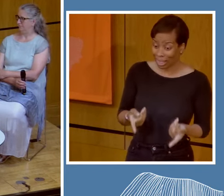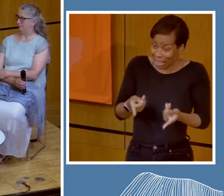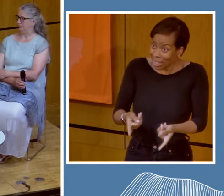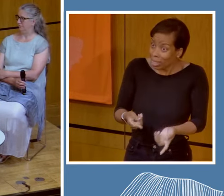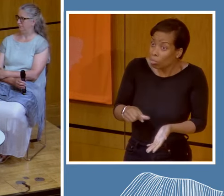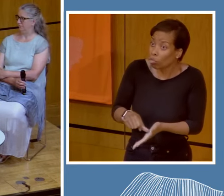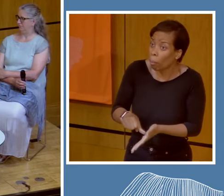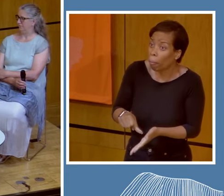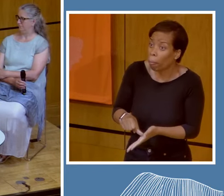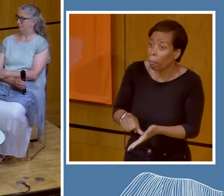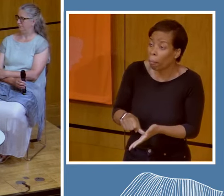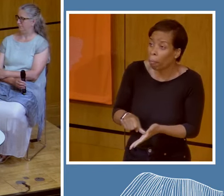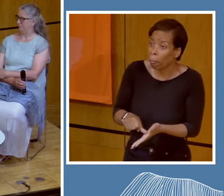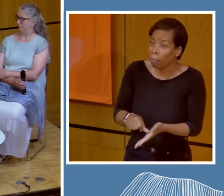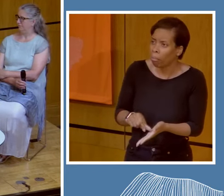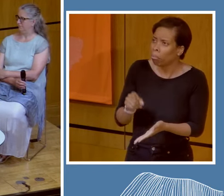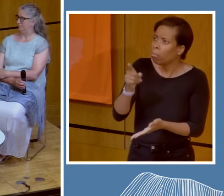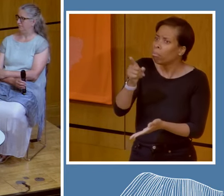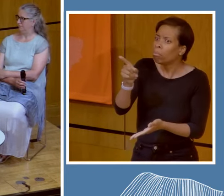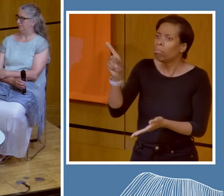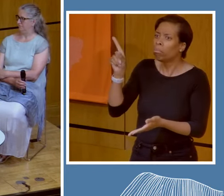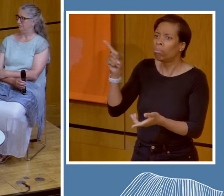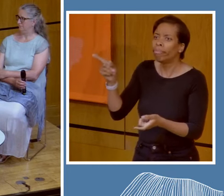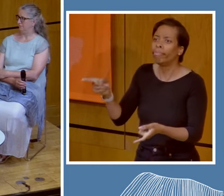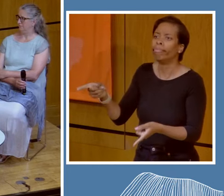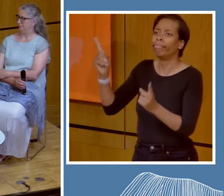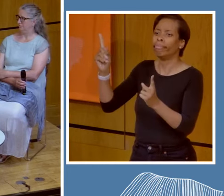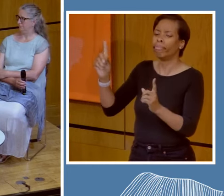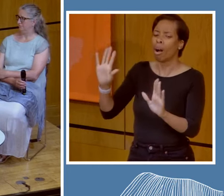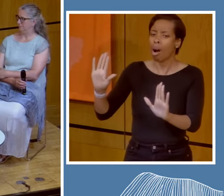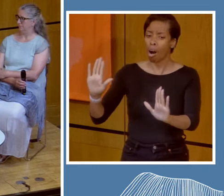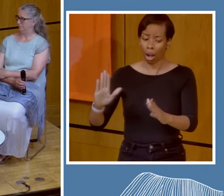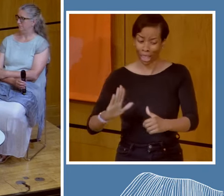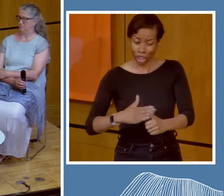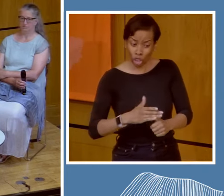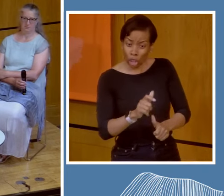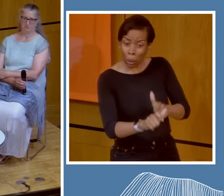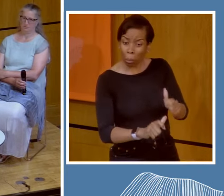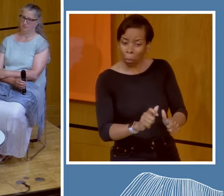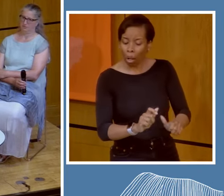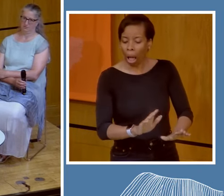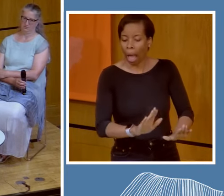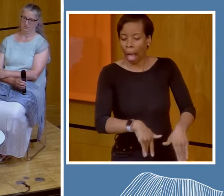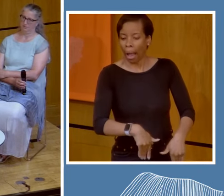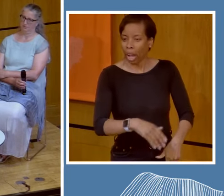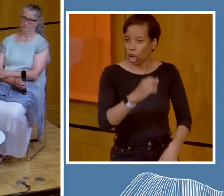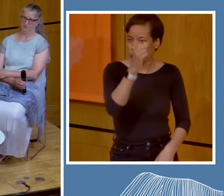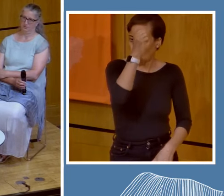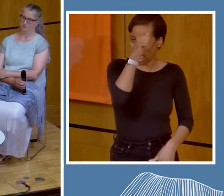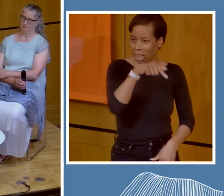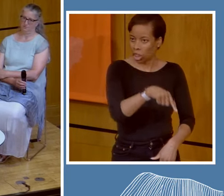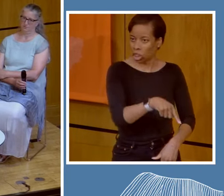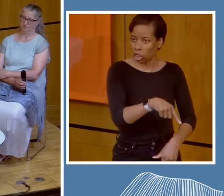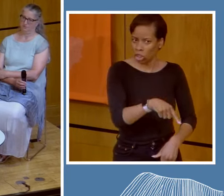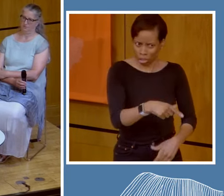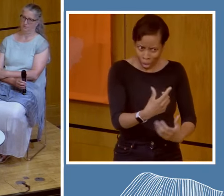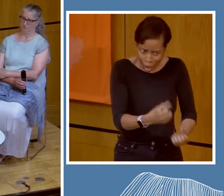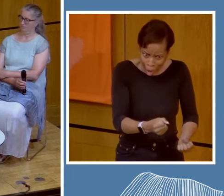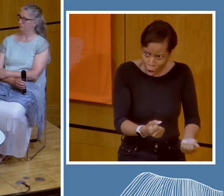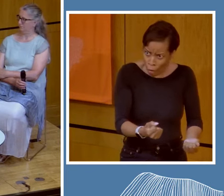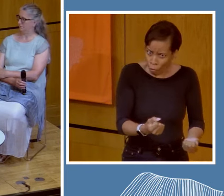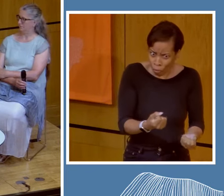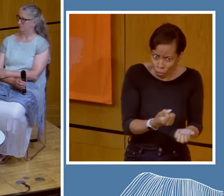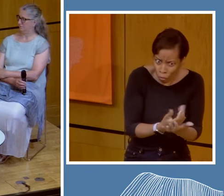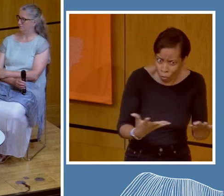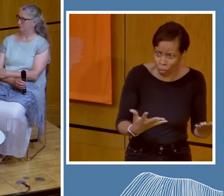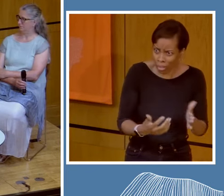is that there's still this patriarchal colonial approach that indigenous people don't know best, despite there being many more of us around